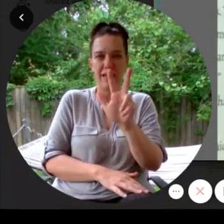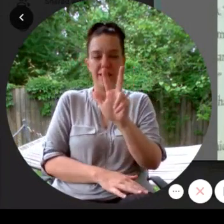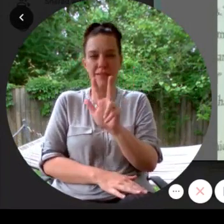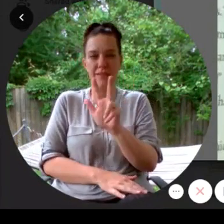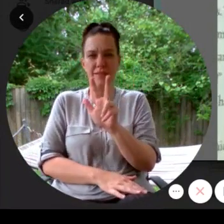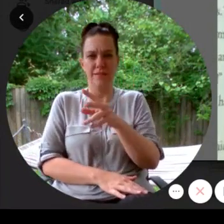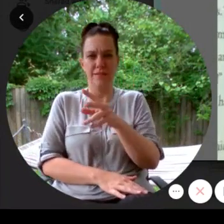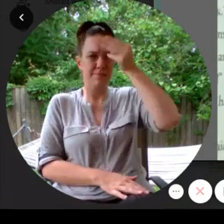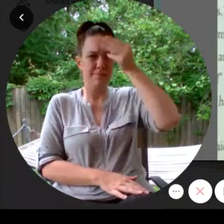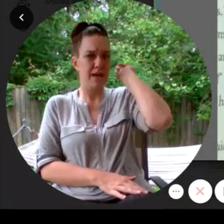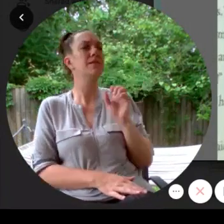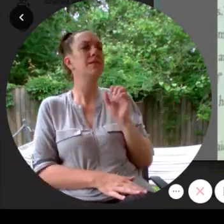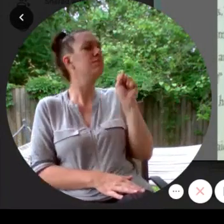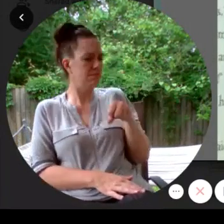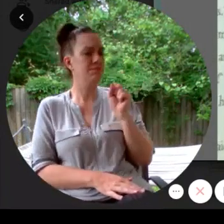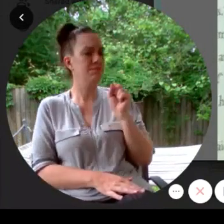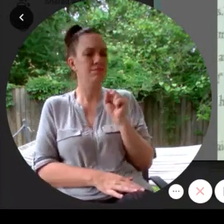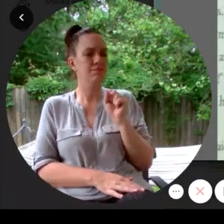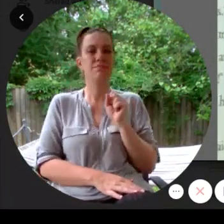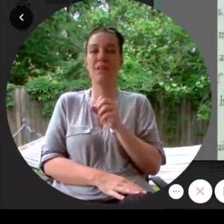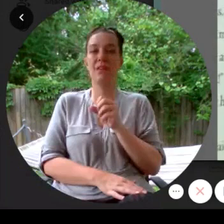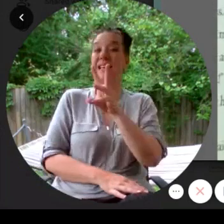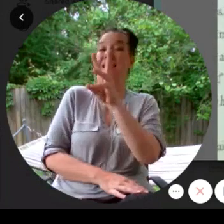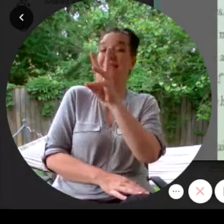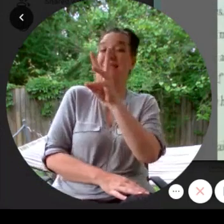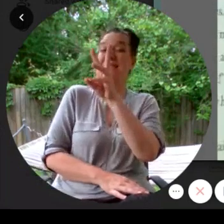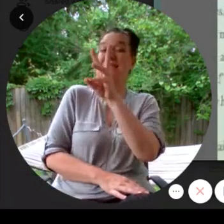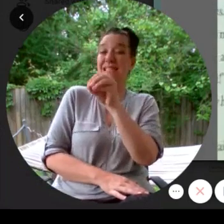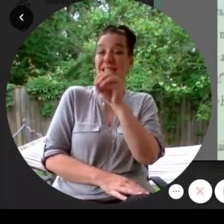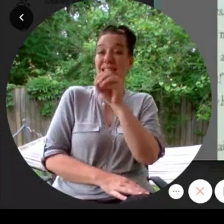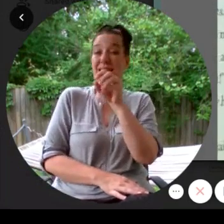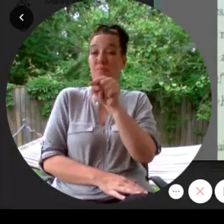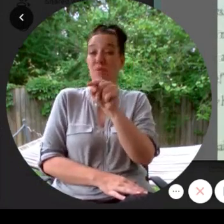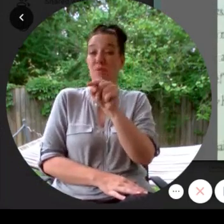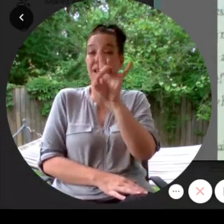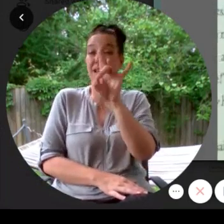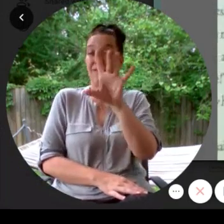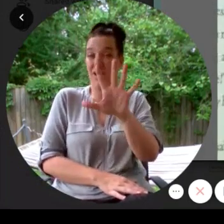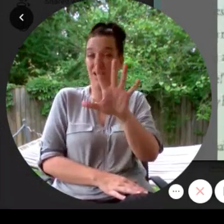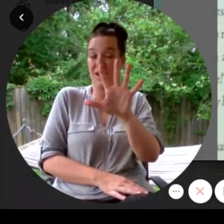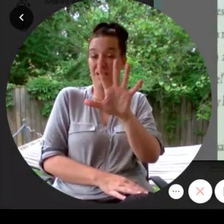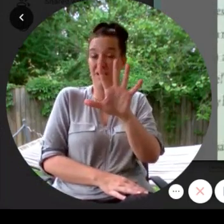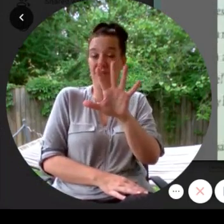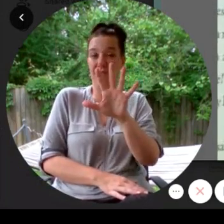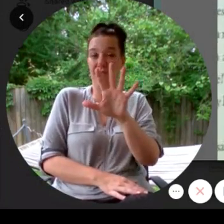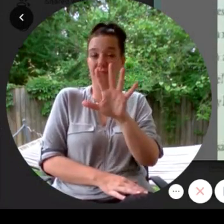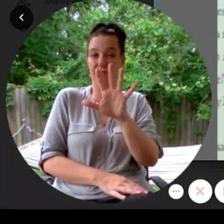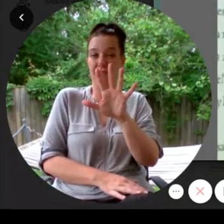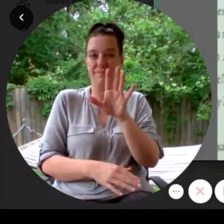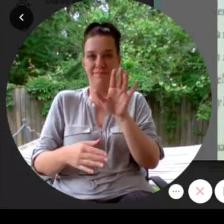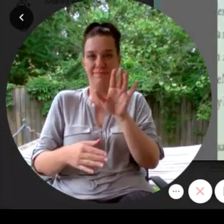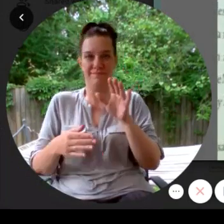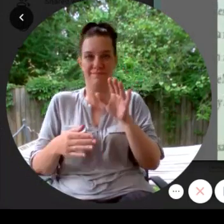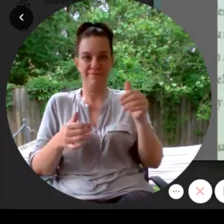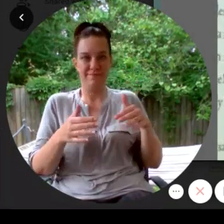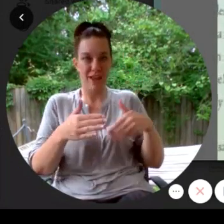be a moment.